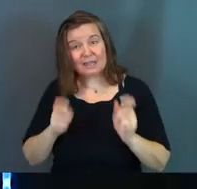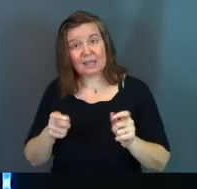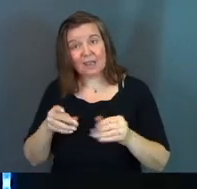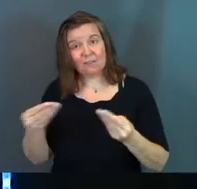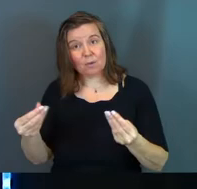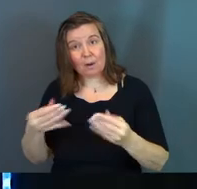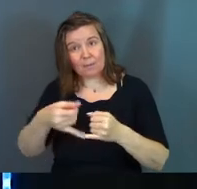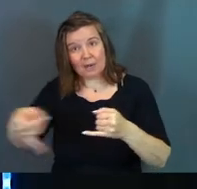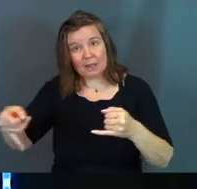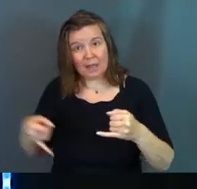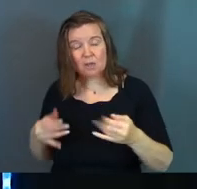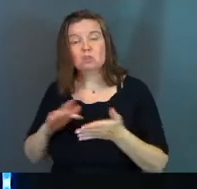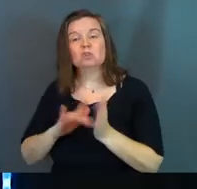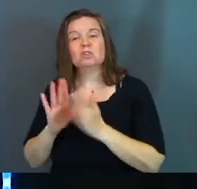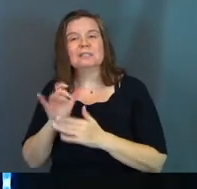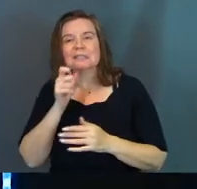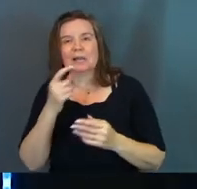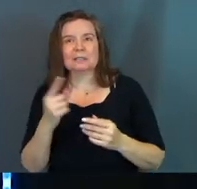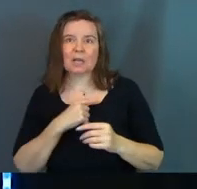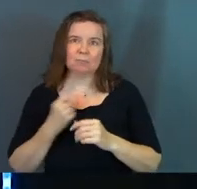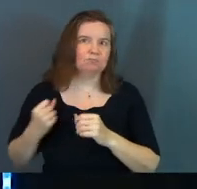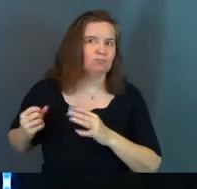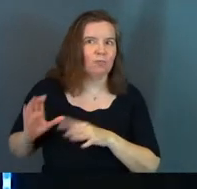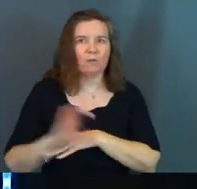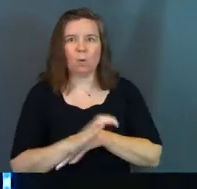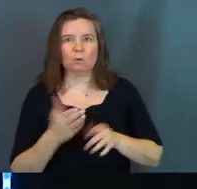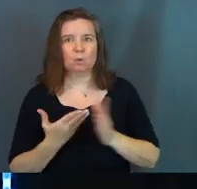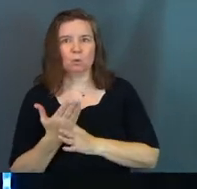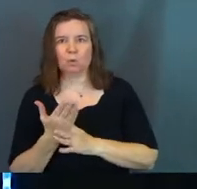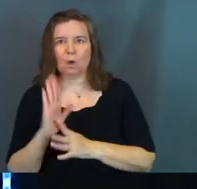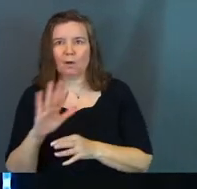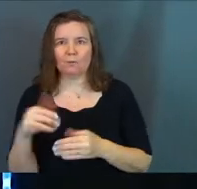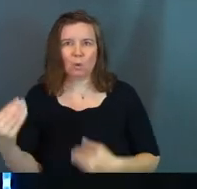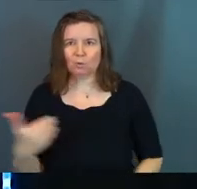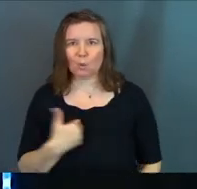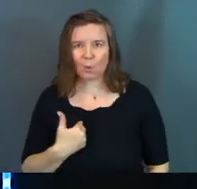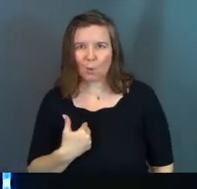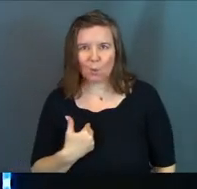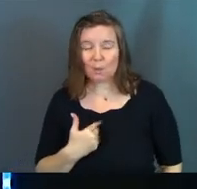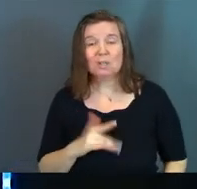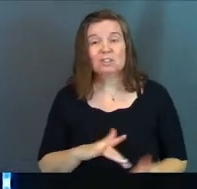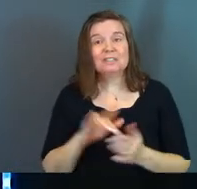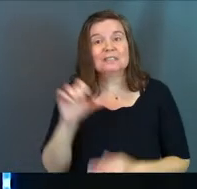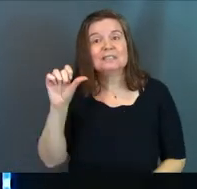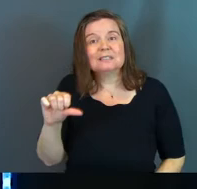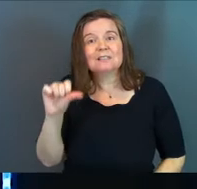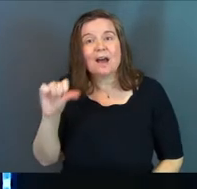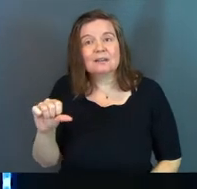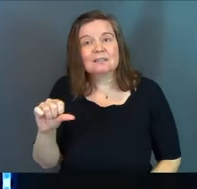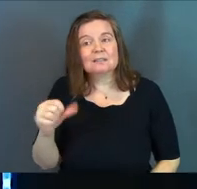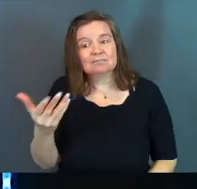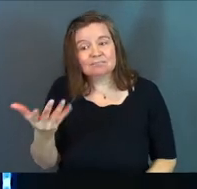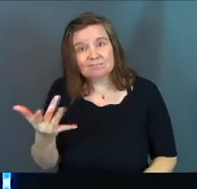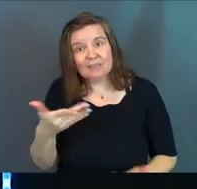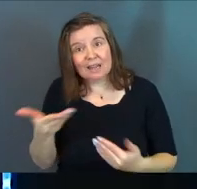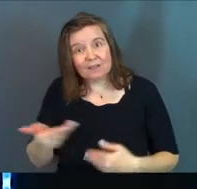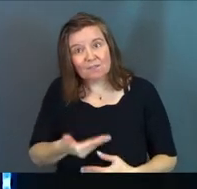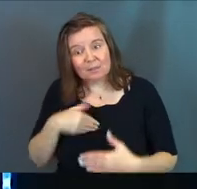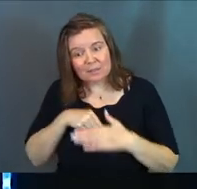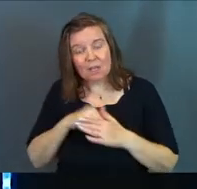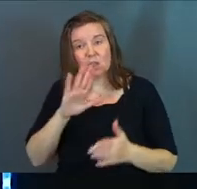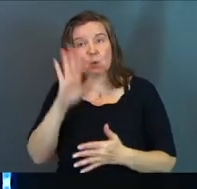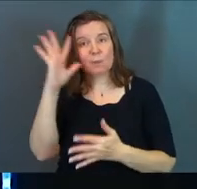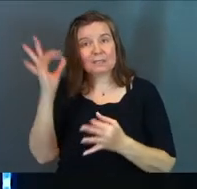gave you property lines. And so Jesus doesn't come barging in the front door of your soul. Jesus knocks because it's your